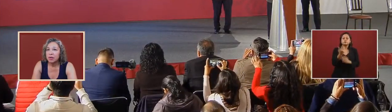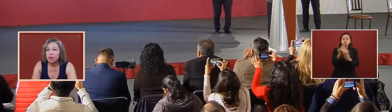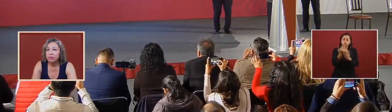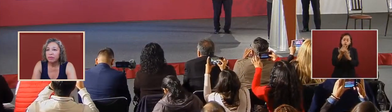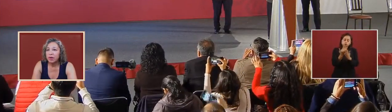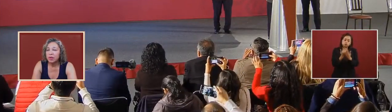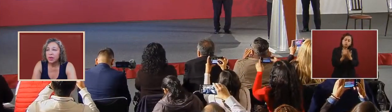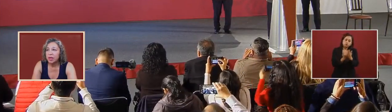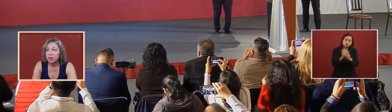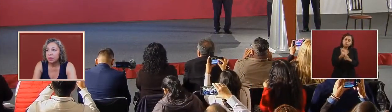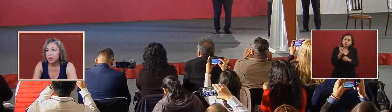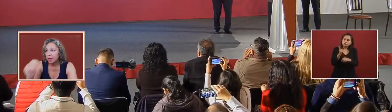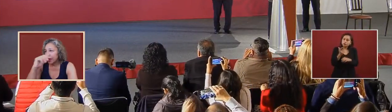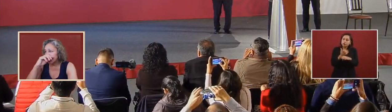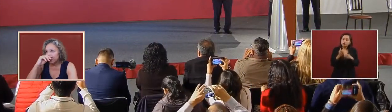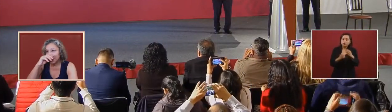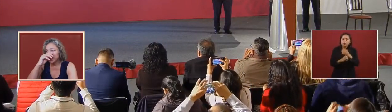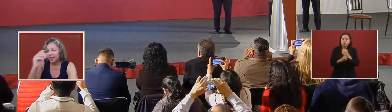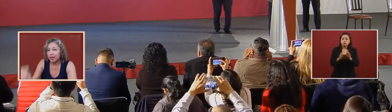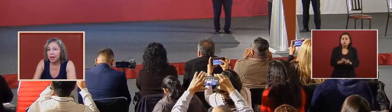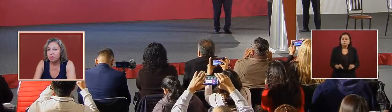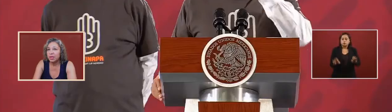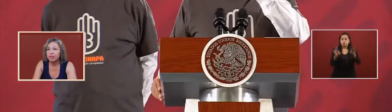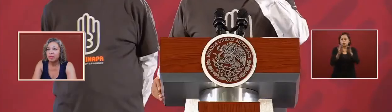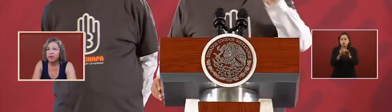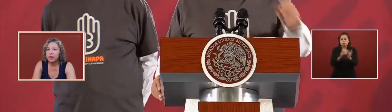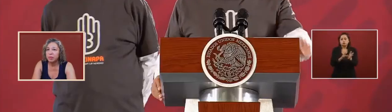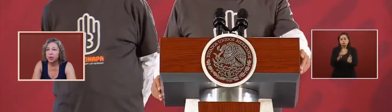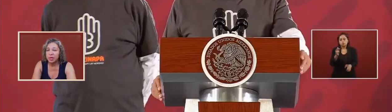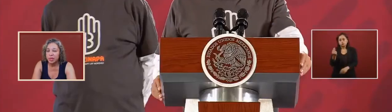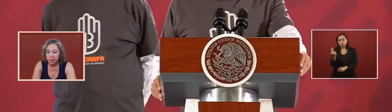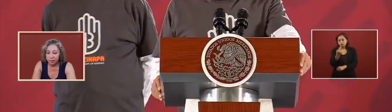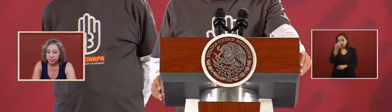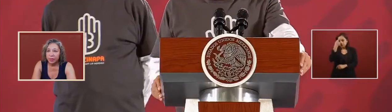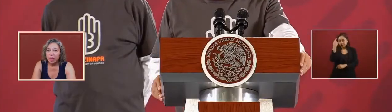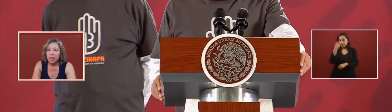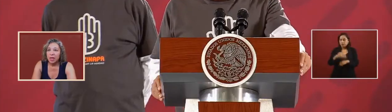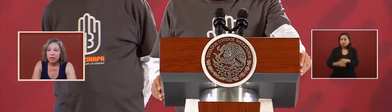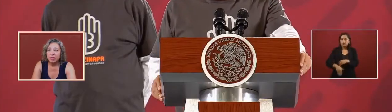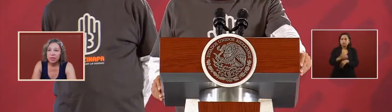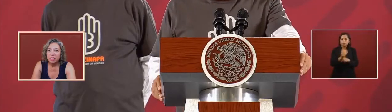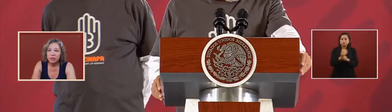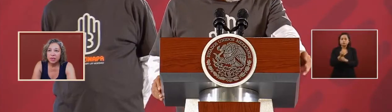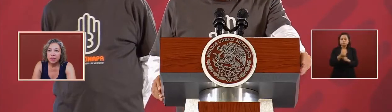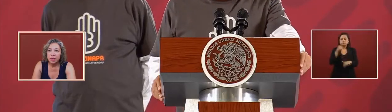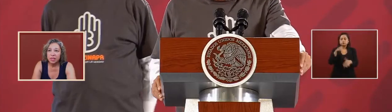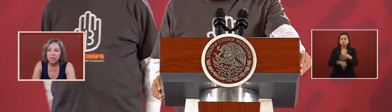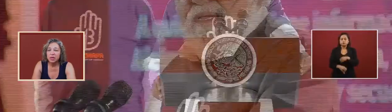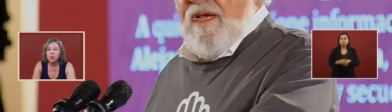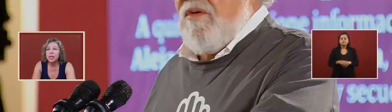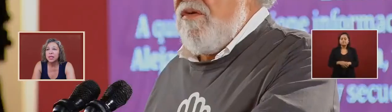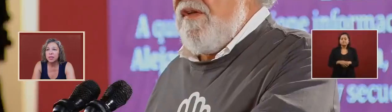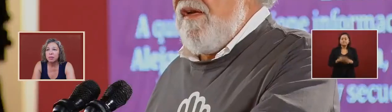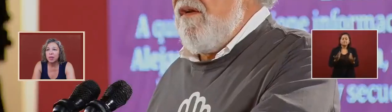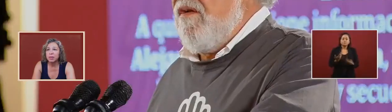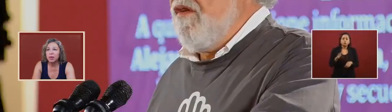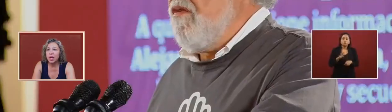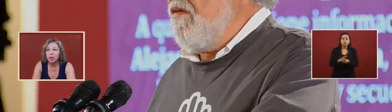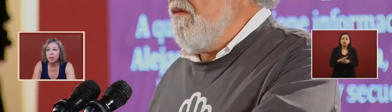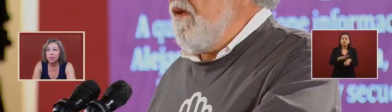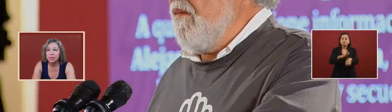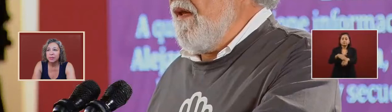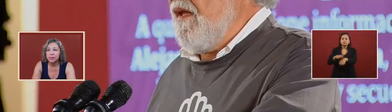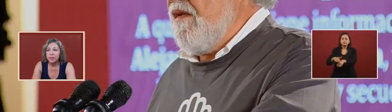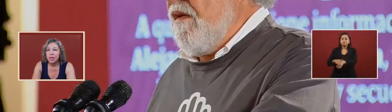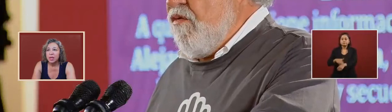uh following up the aspects that i believe are very important for this investigation we need that the people